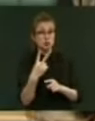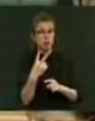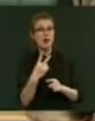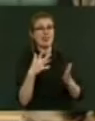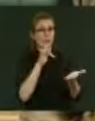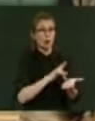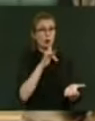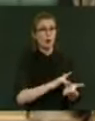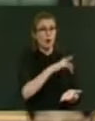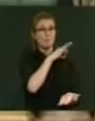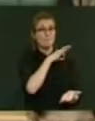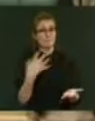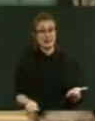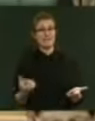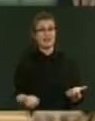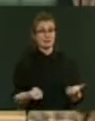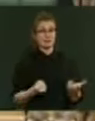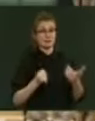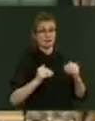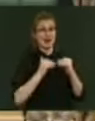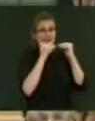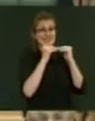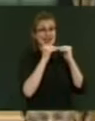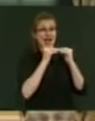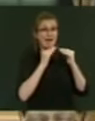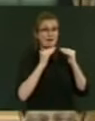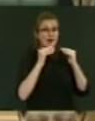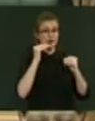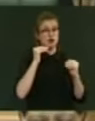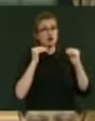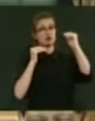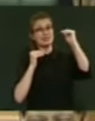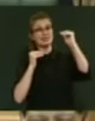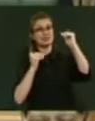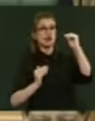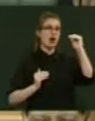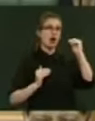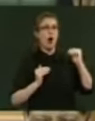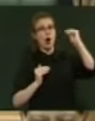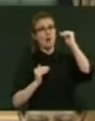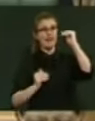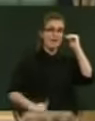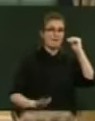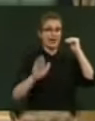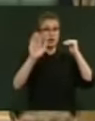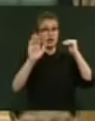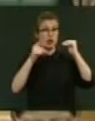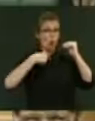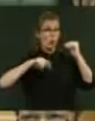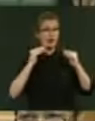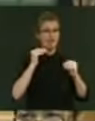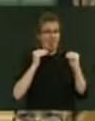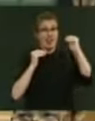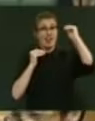increased by more than inflation. That's what we've done. Pulled it over. We pulled it over the line. Mr Speaker, these